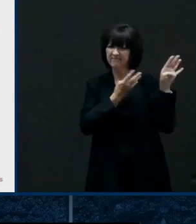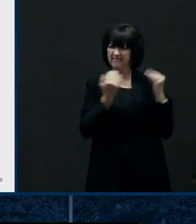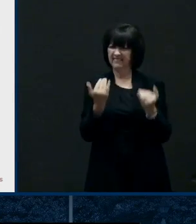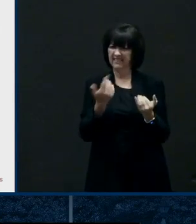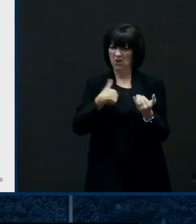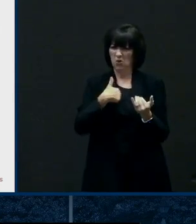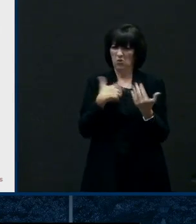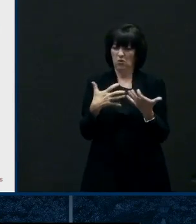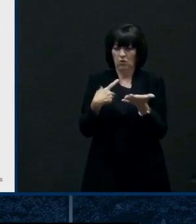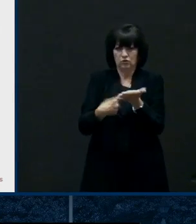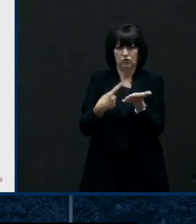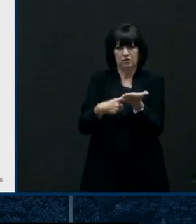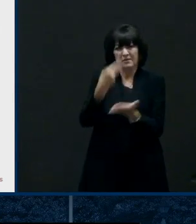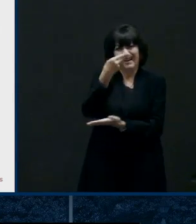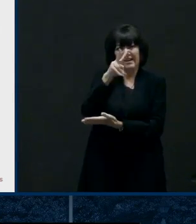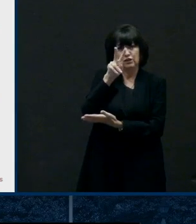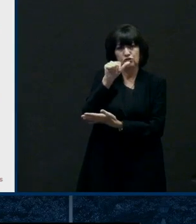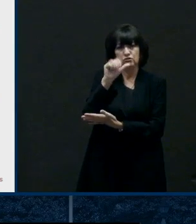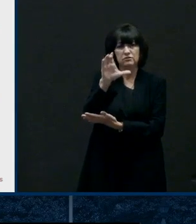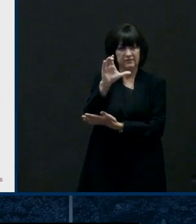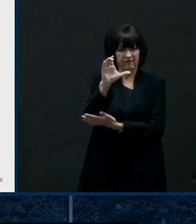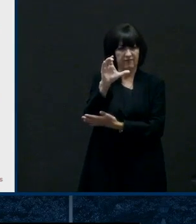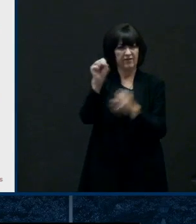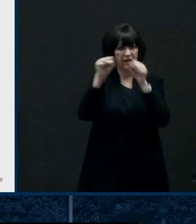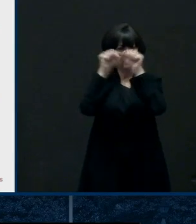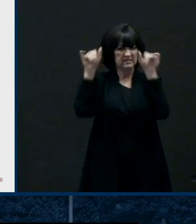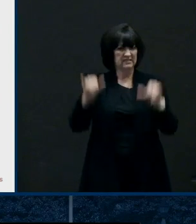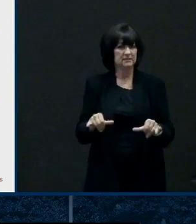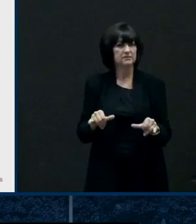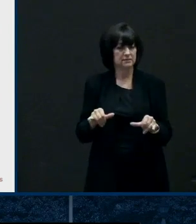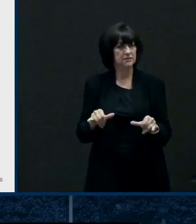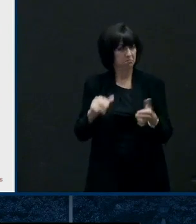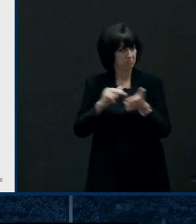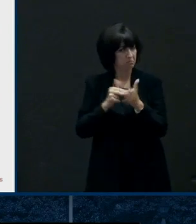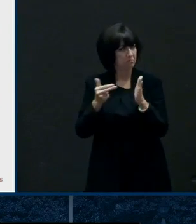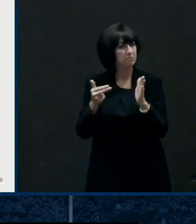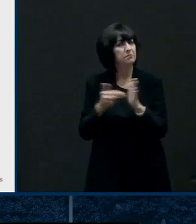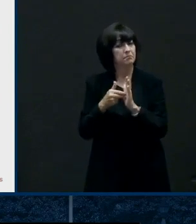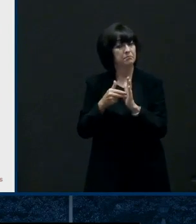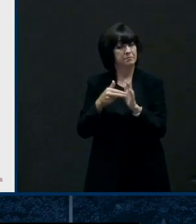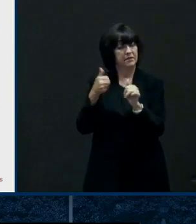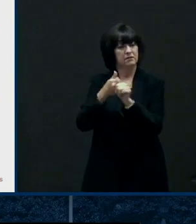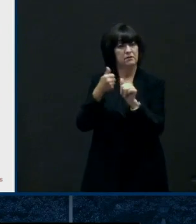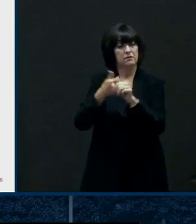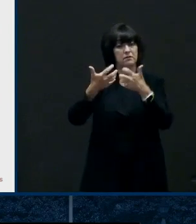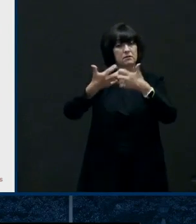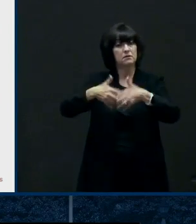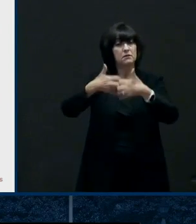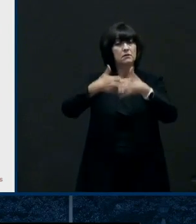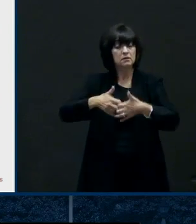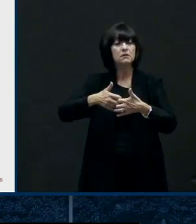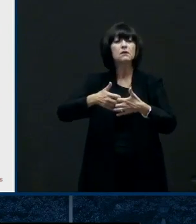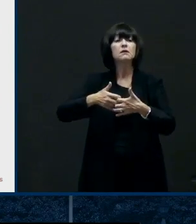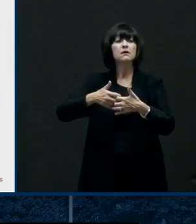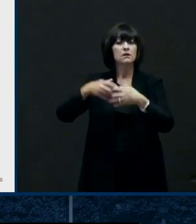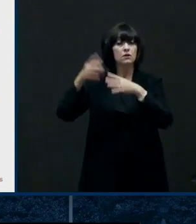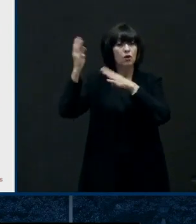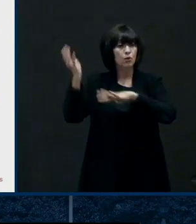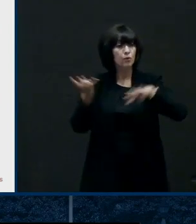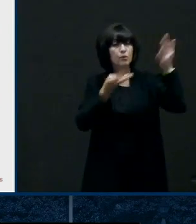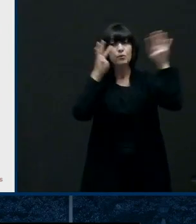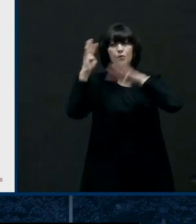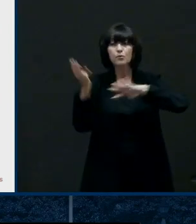which are really important a well-maintained hvac system can reduce the spread of covid in indoor spaces by